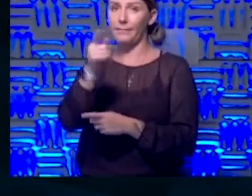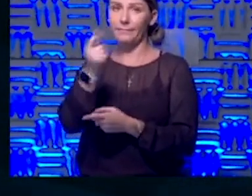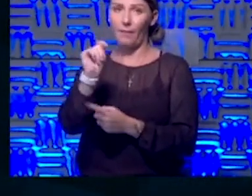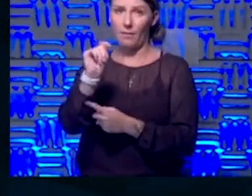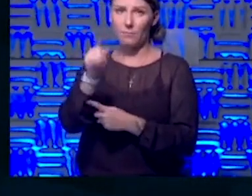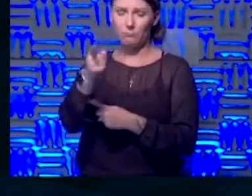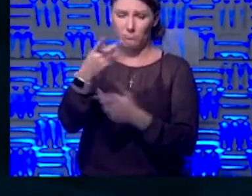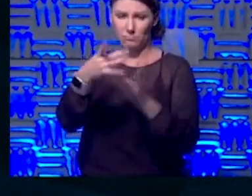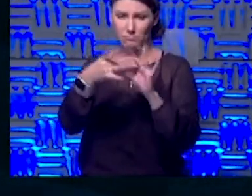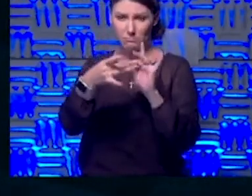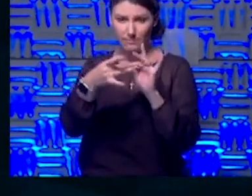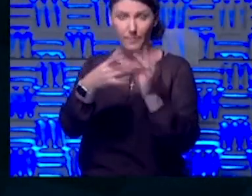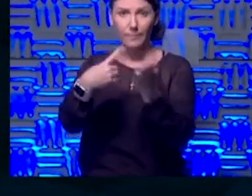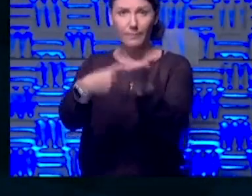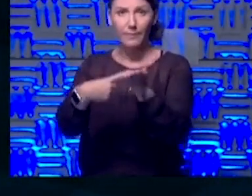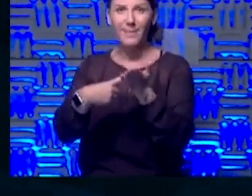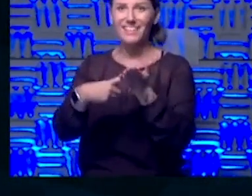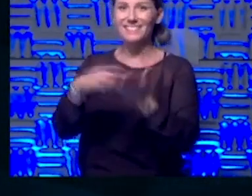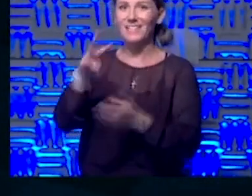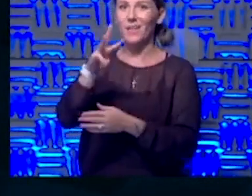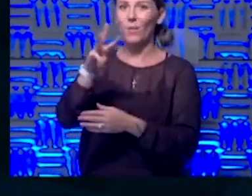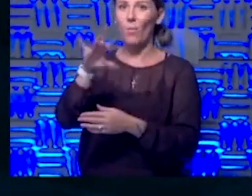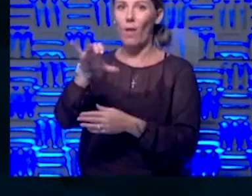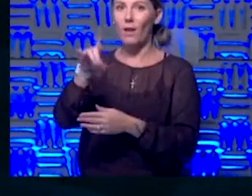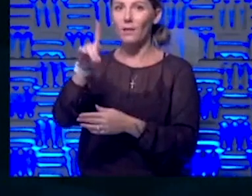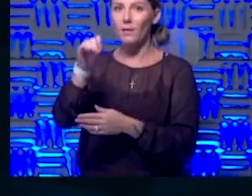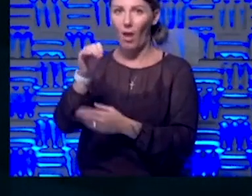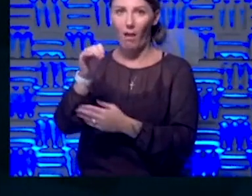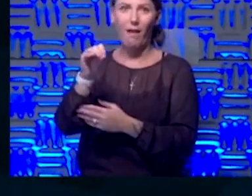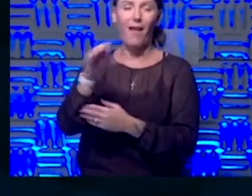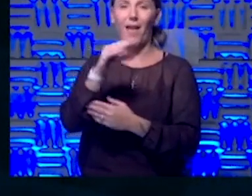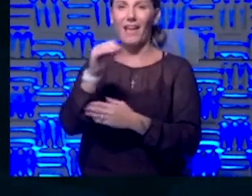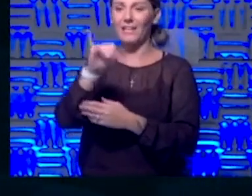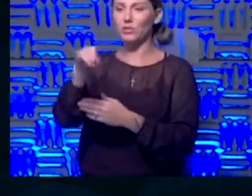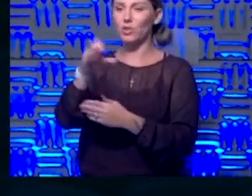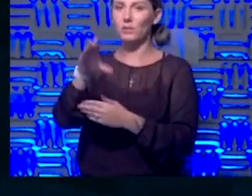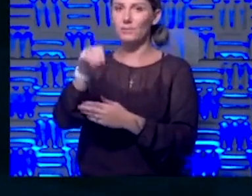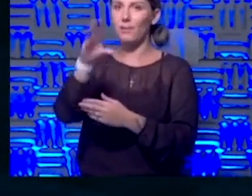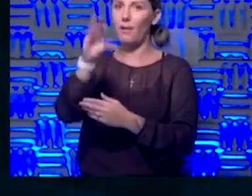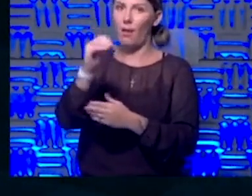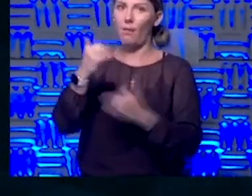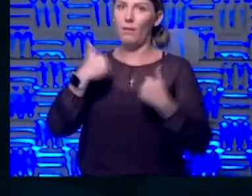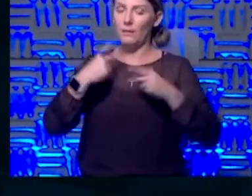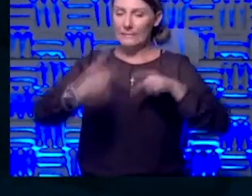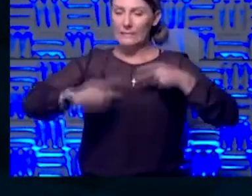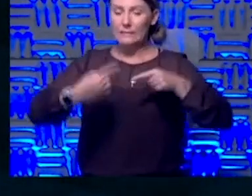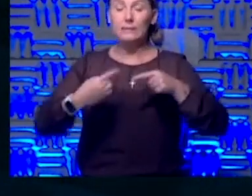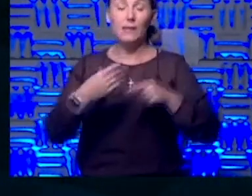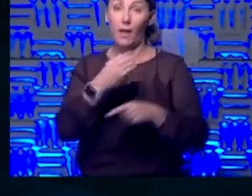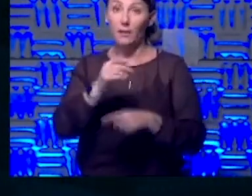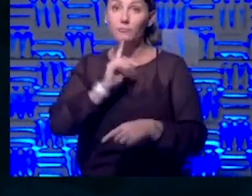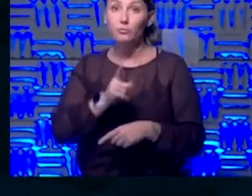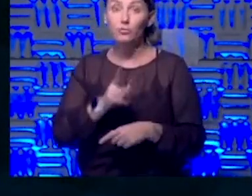obviously you're in Wyandotte County and Johnson County is having problems and that is absolutely true. But it's not,